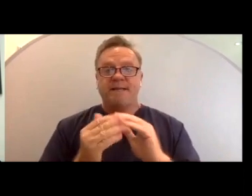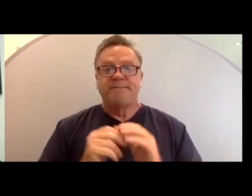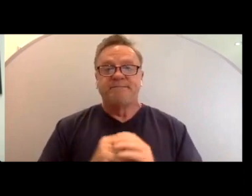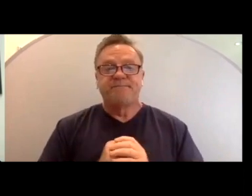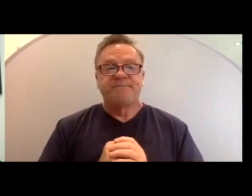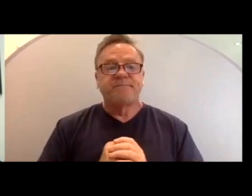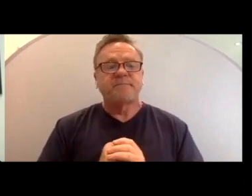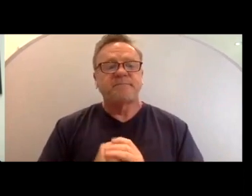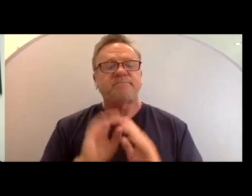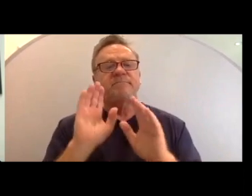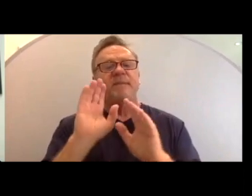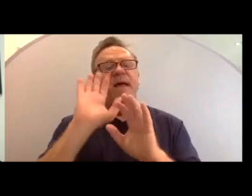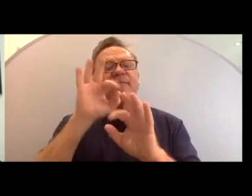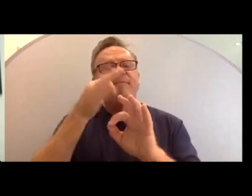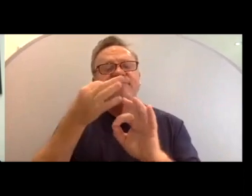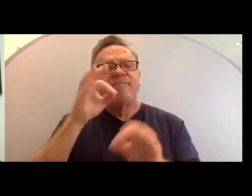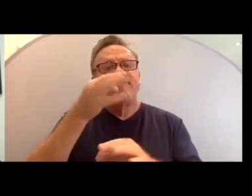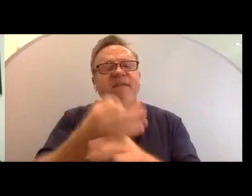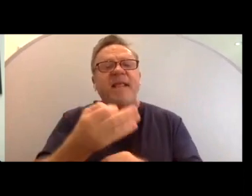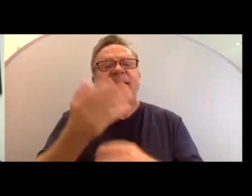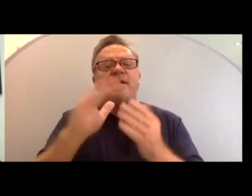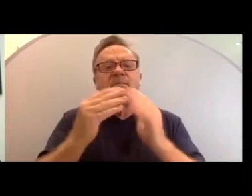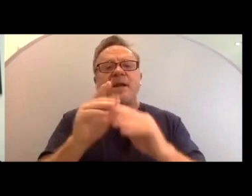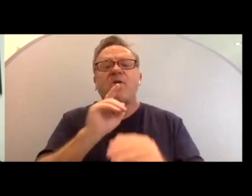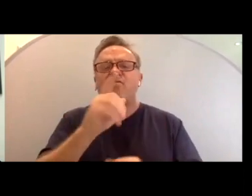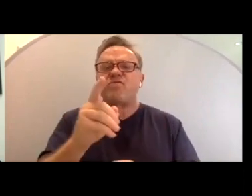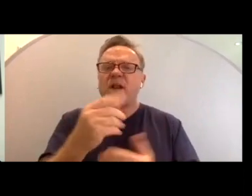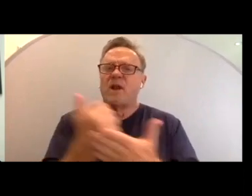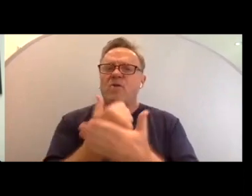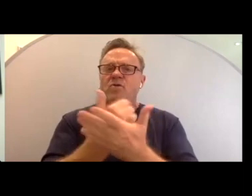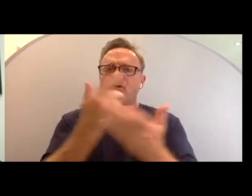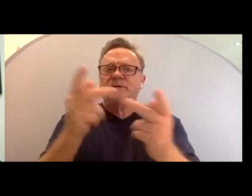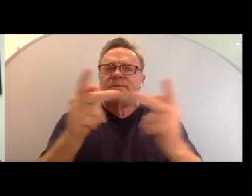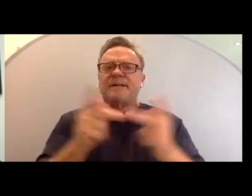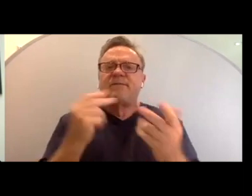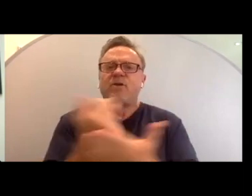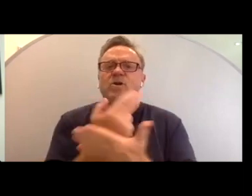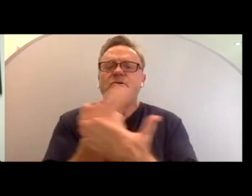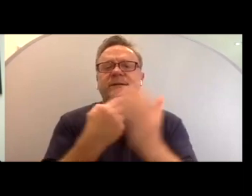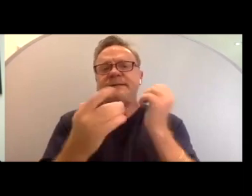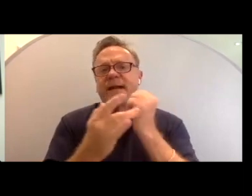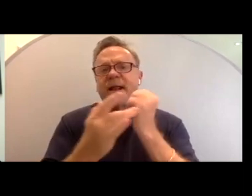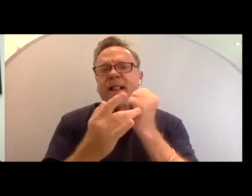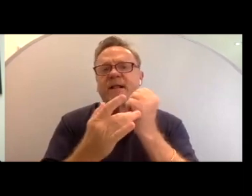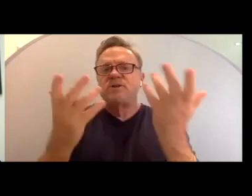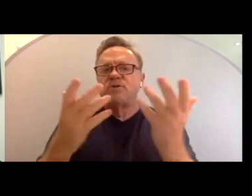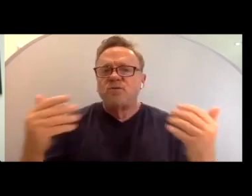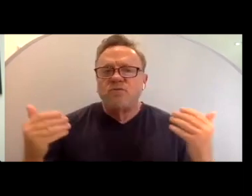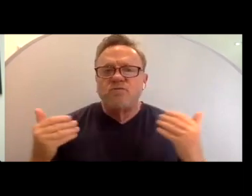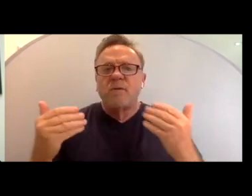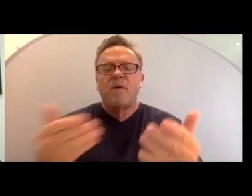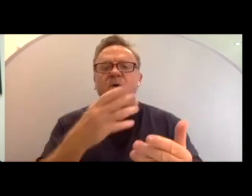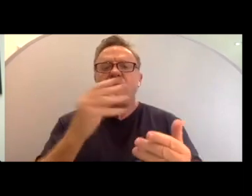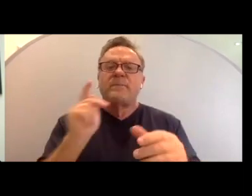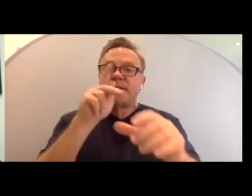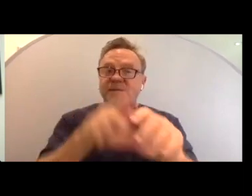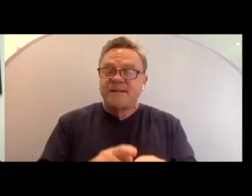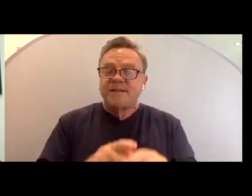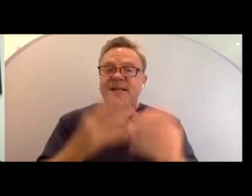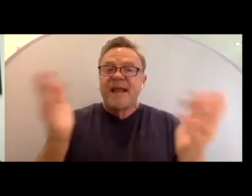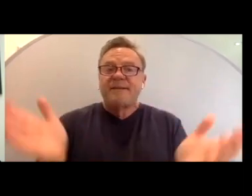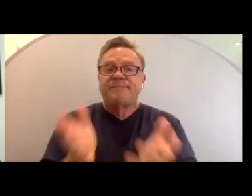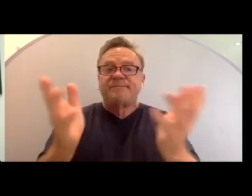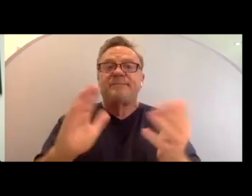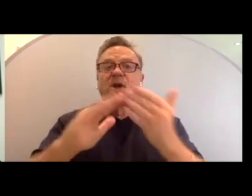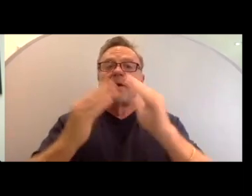Faith communities are essentially frontier spaces for using technology to promote participation and nurturing personal and communal